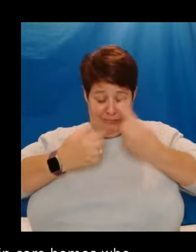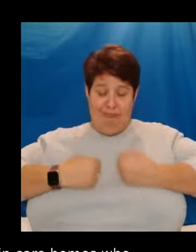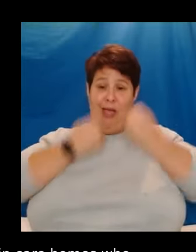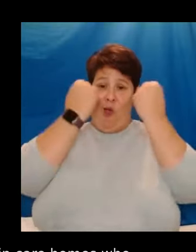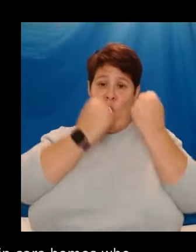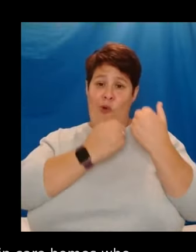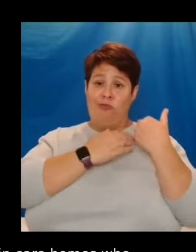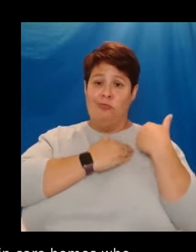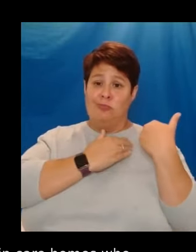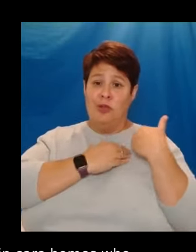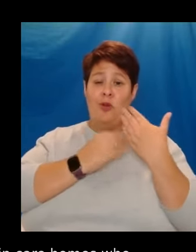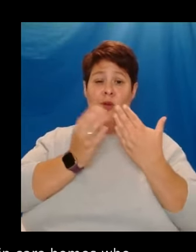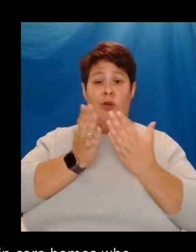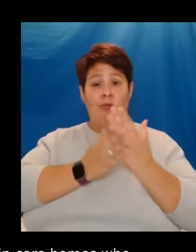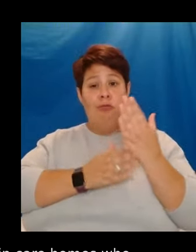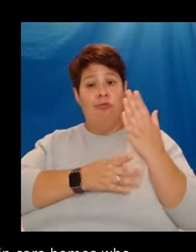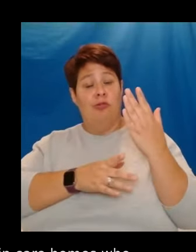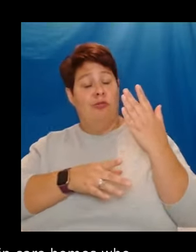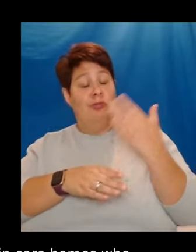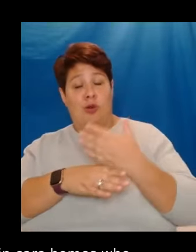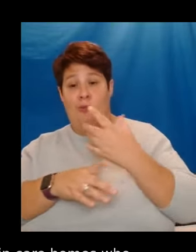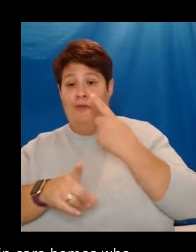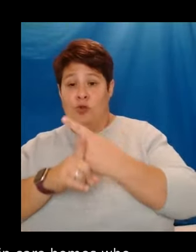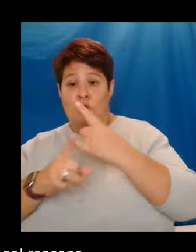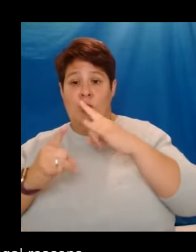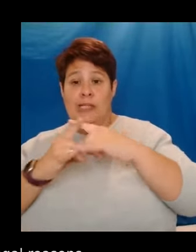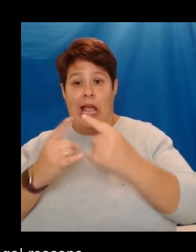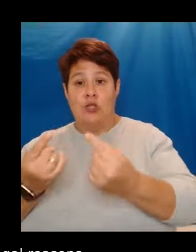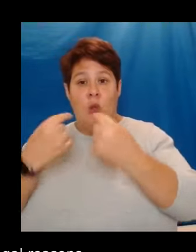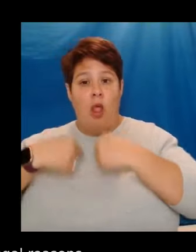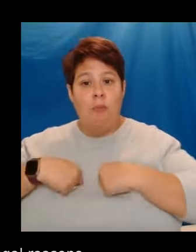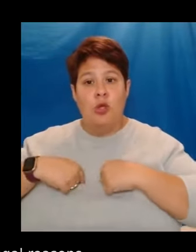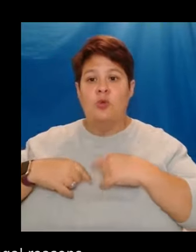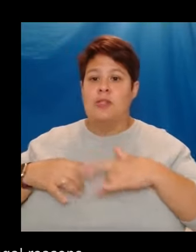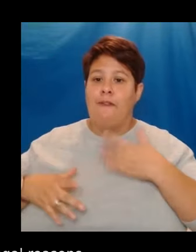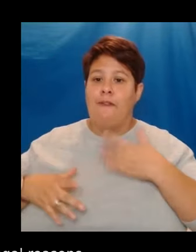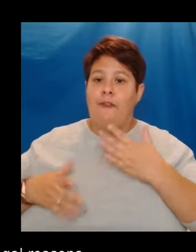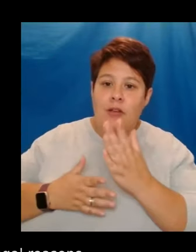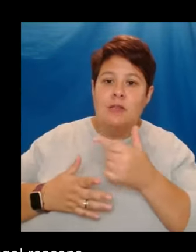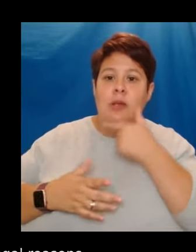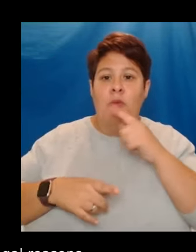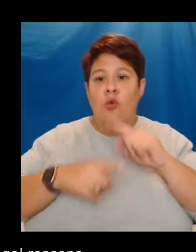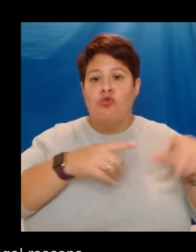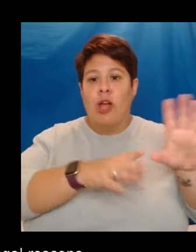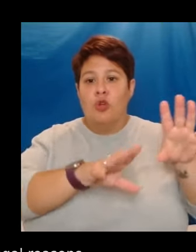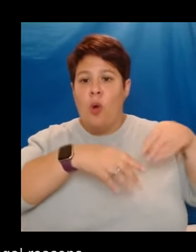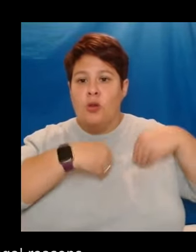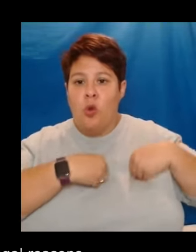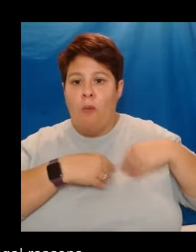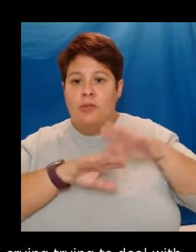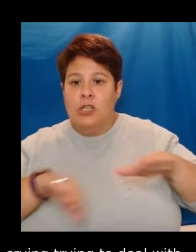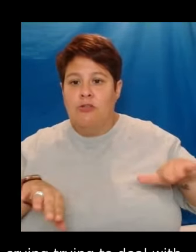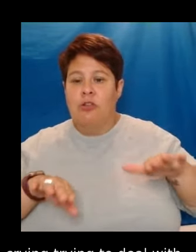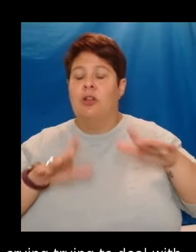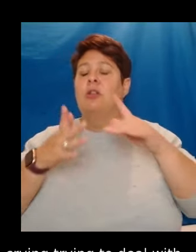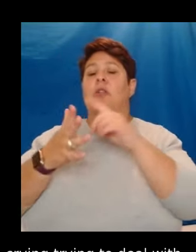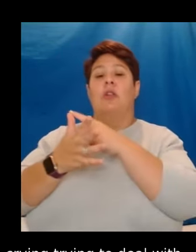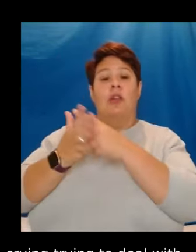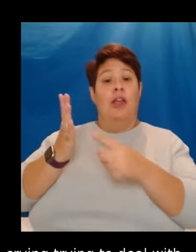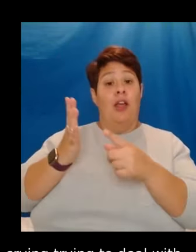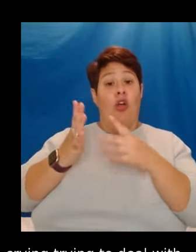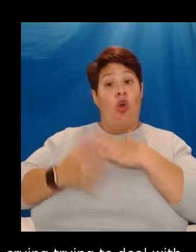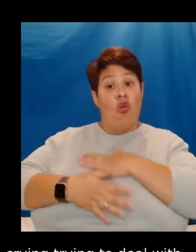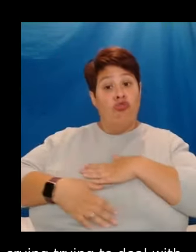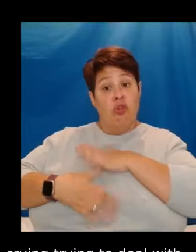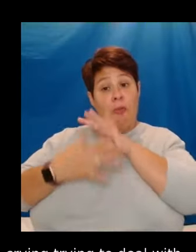spoken to sexual abuse survivors, to people struggling through adoption, people who have lost huge things. And there isn't, of course, a trauma leak. But the